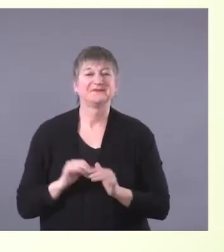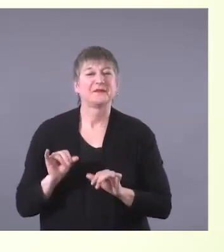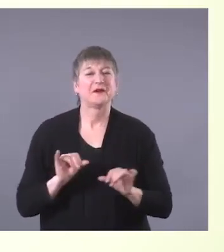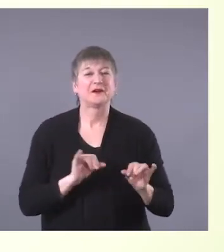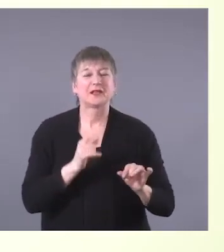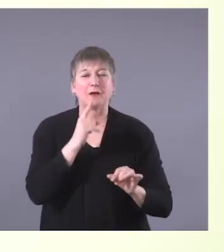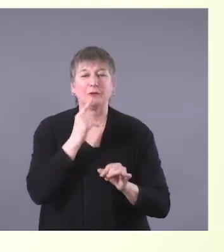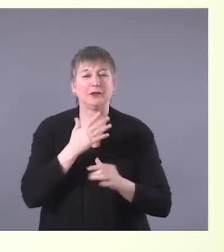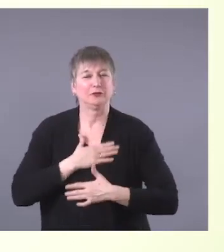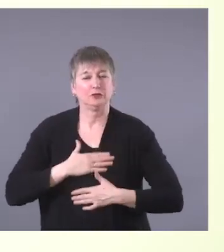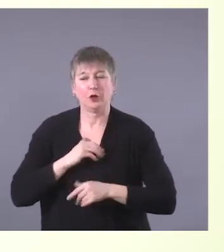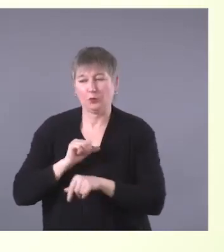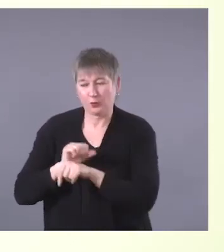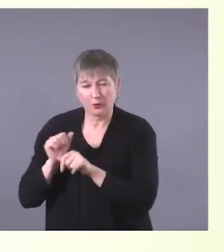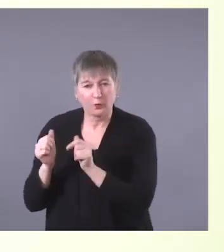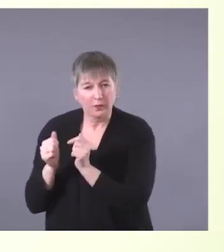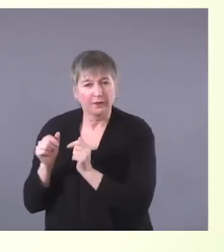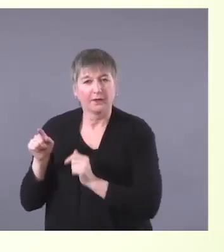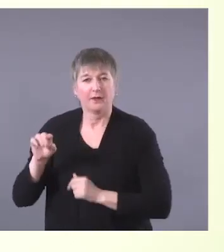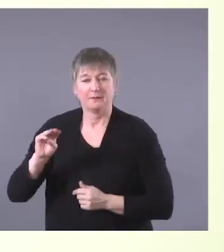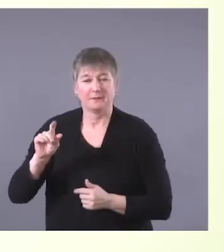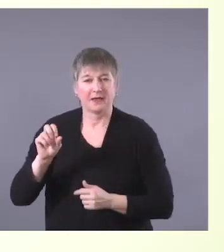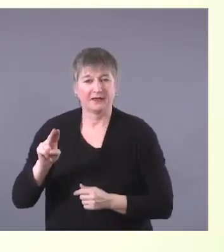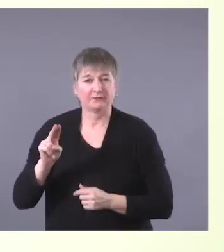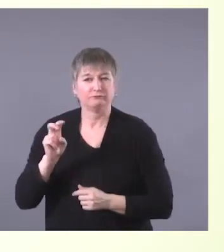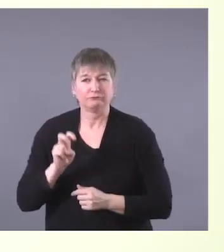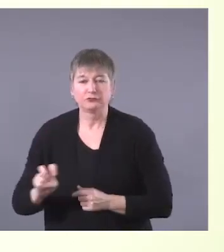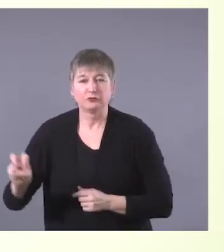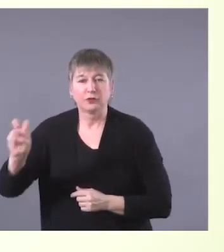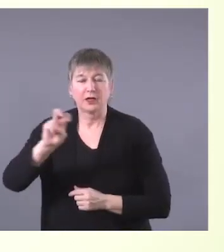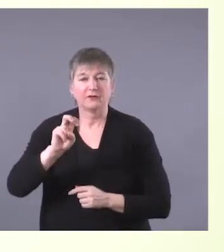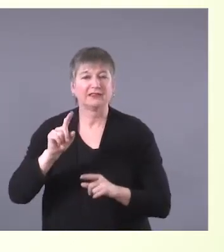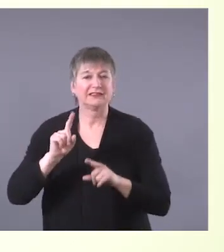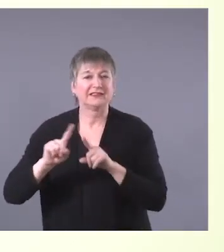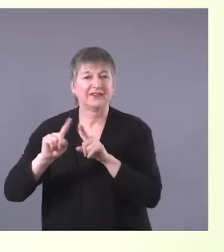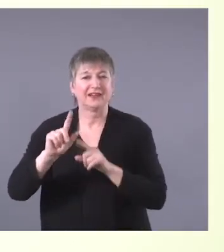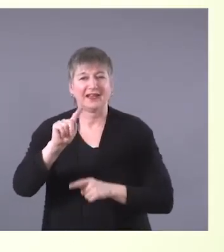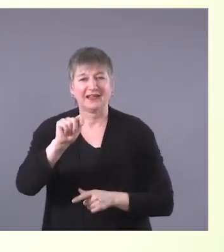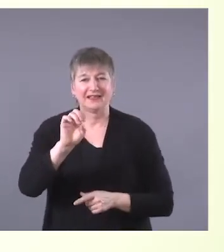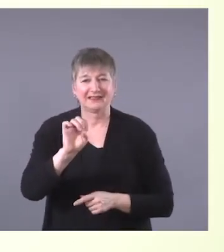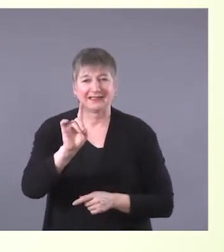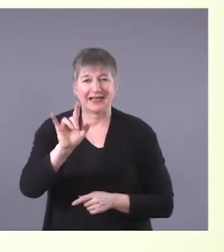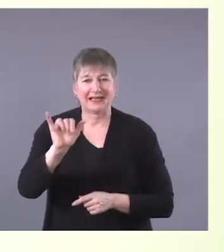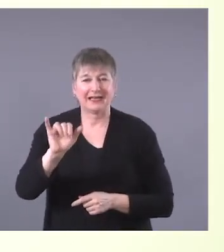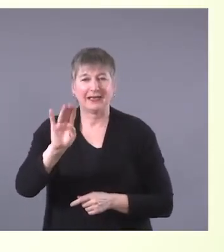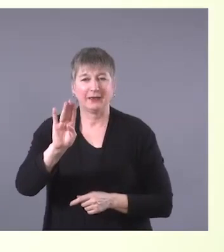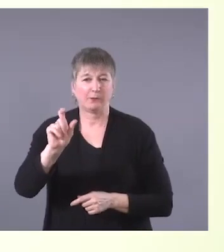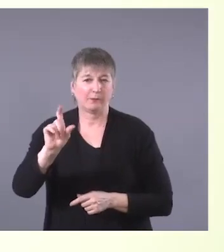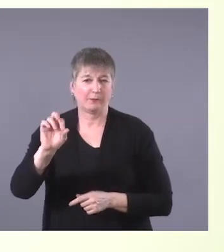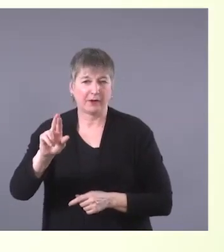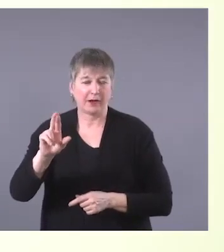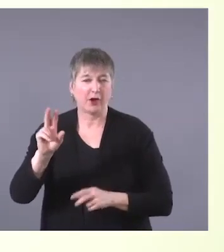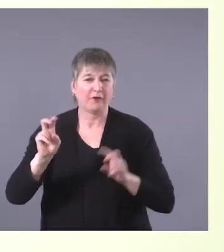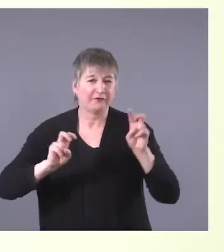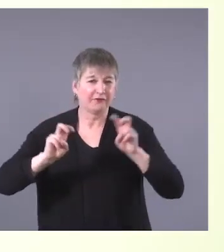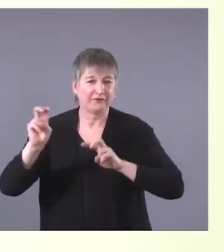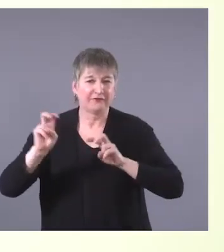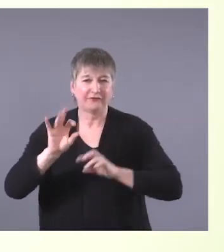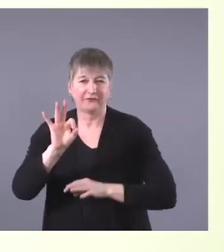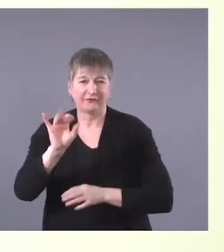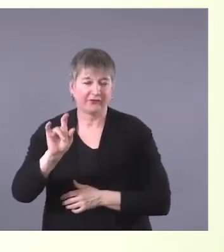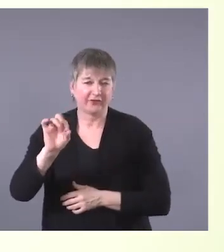Megan and travel with her to the various teddy bear fairs that are held out in the communities and there